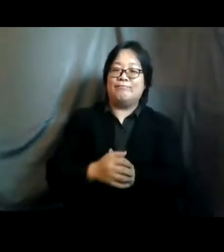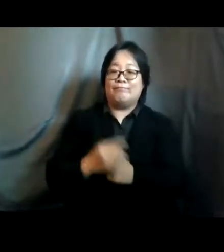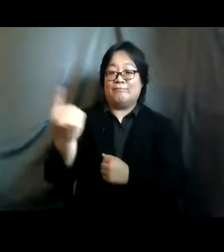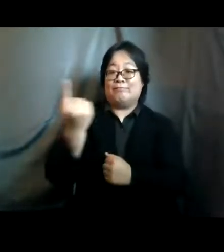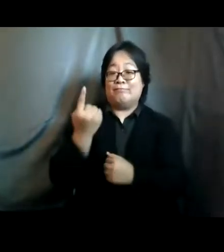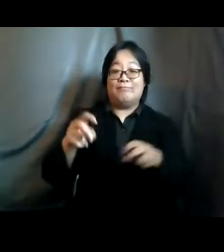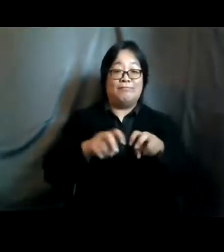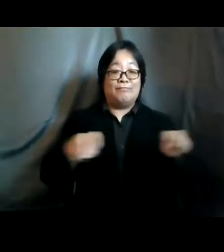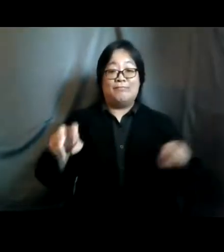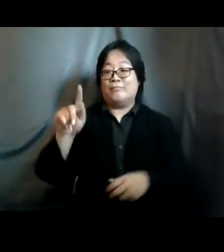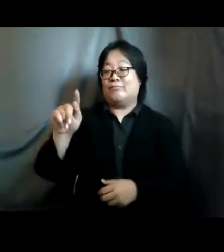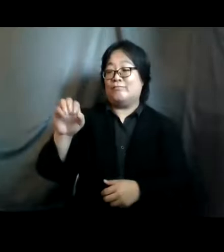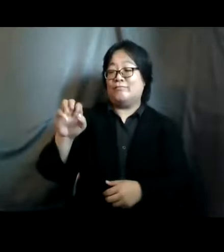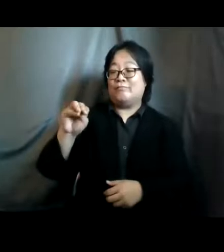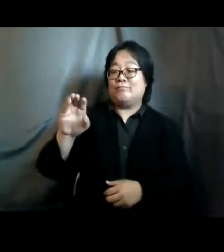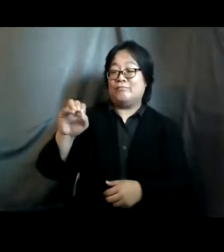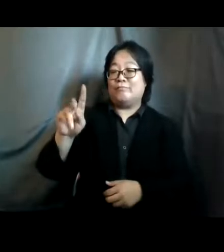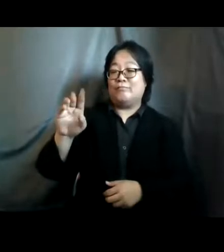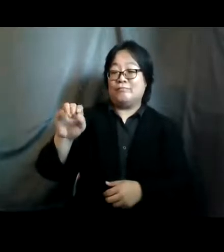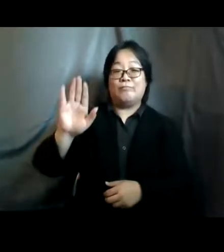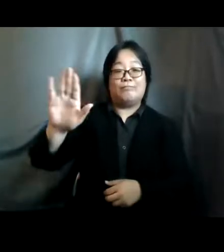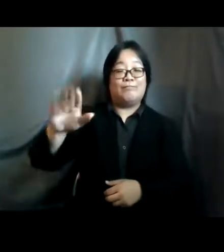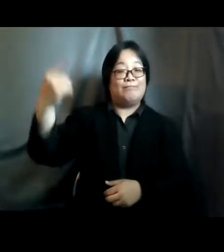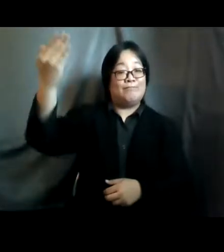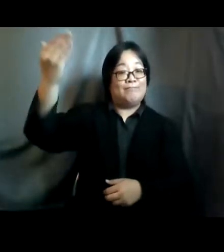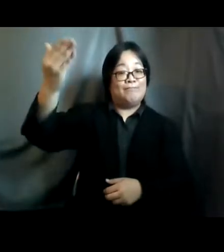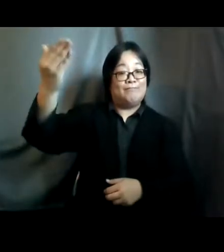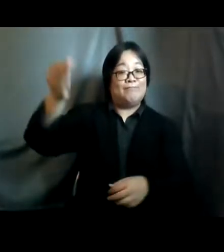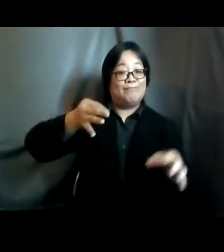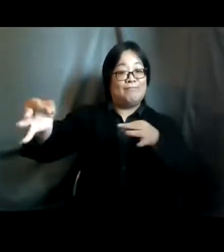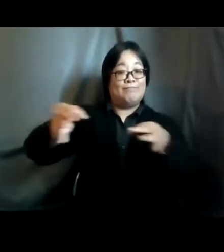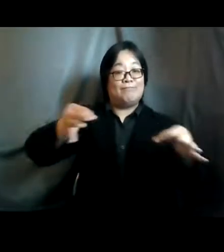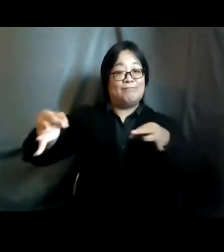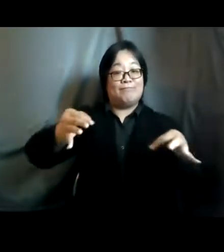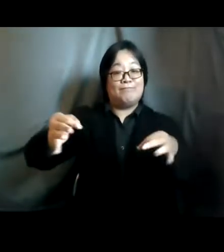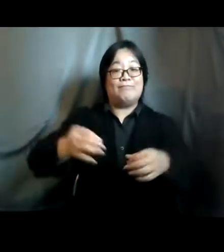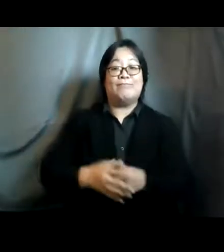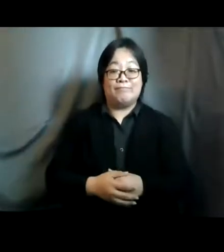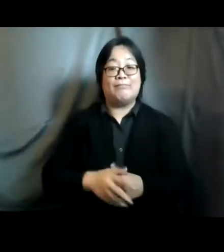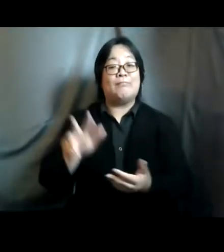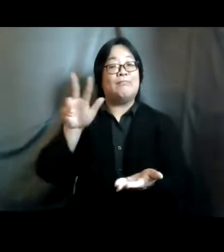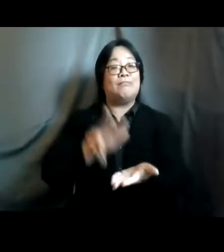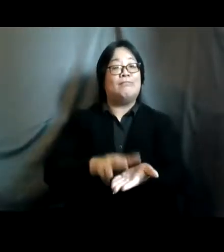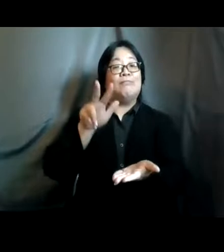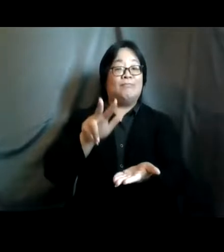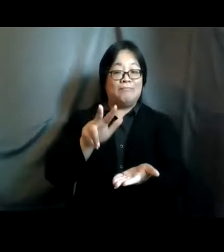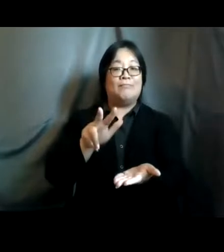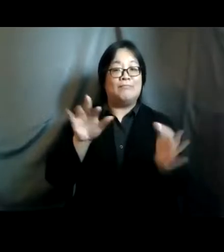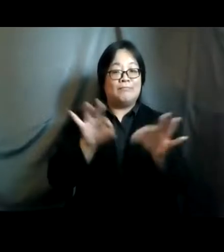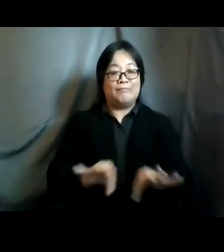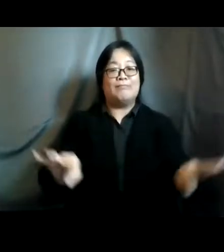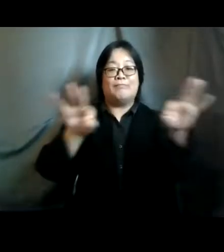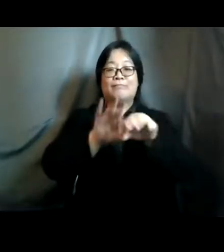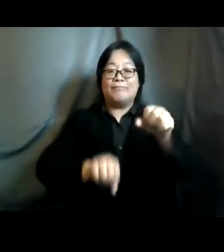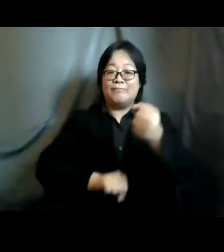um tomoko uh had mentioned in her discussion the the and um recognizes the critical contributions